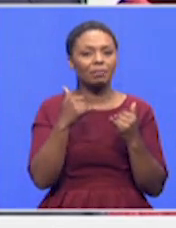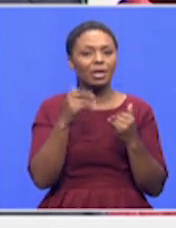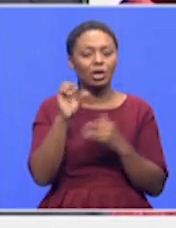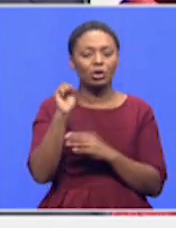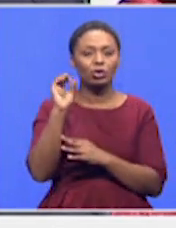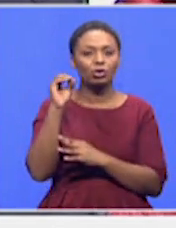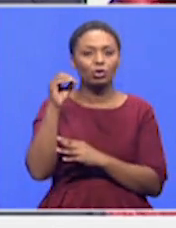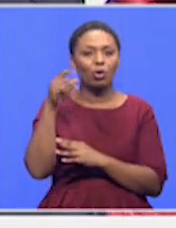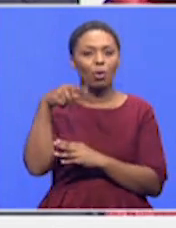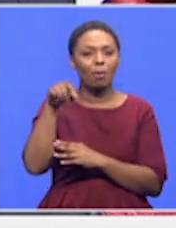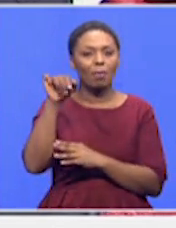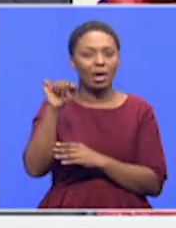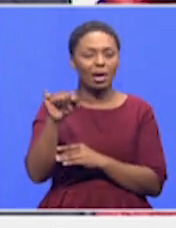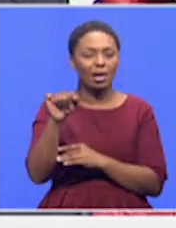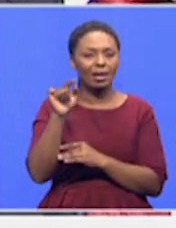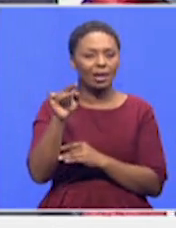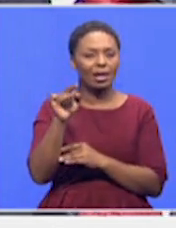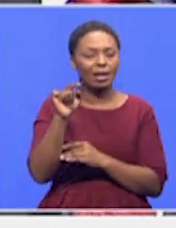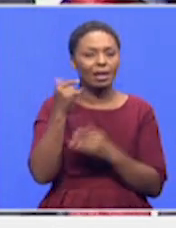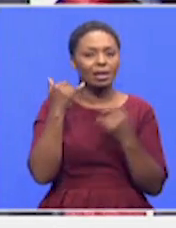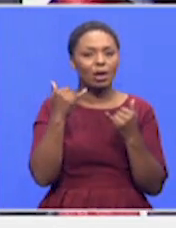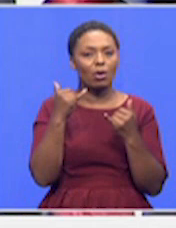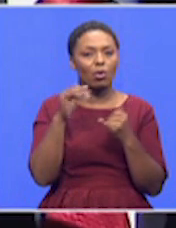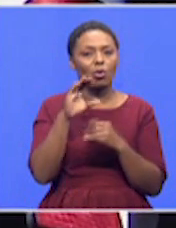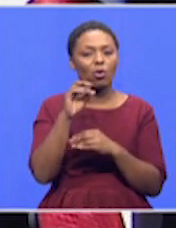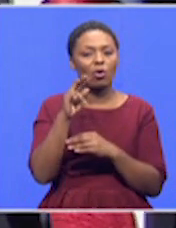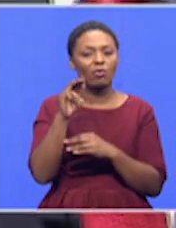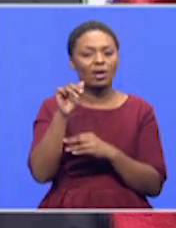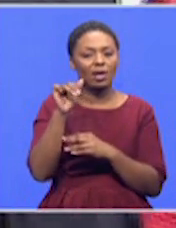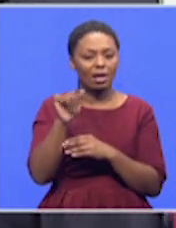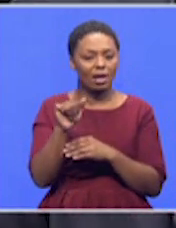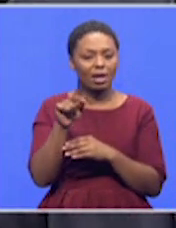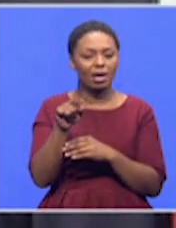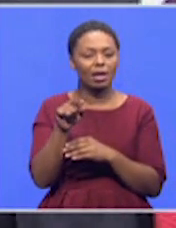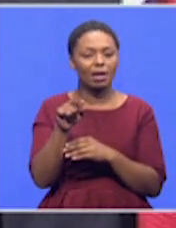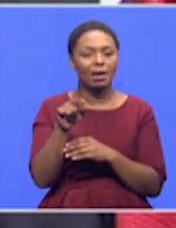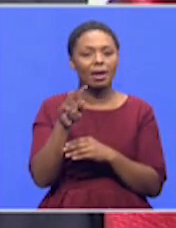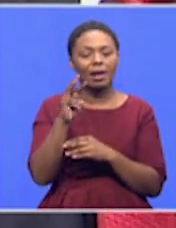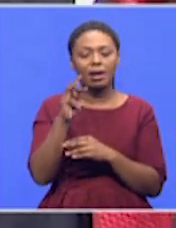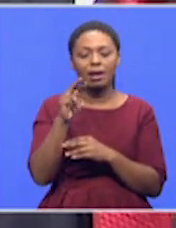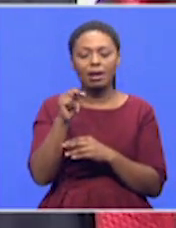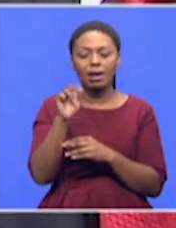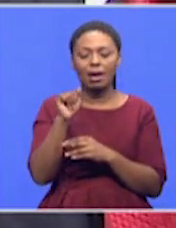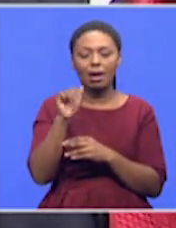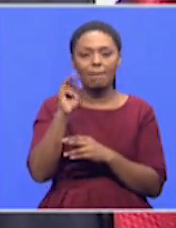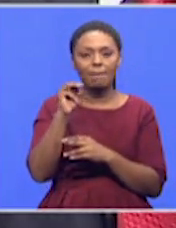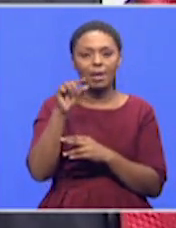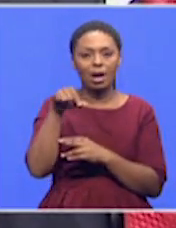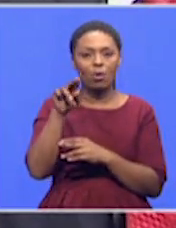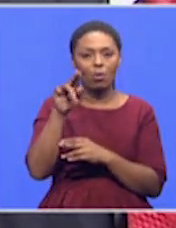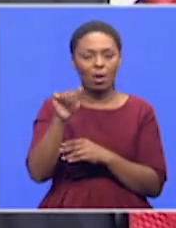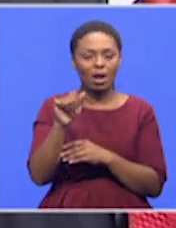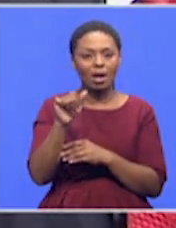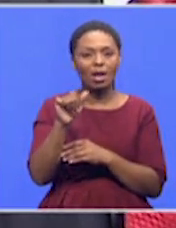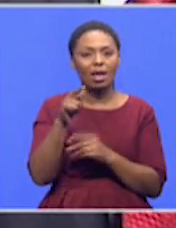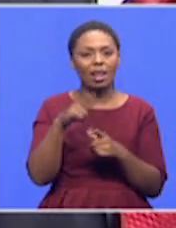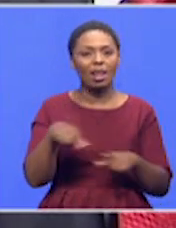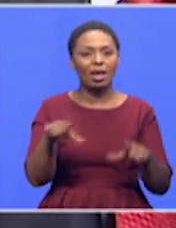is being held here at Kalvinia in the Amtan district of the Namaquiland. Of course, a lot of people are excited, but also